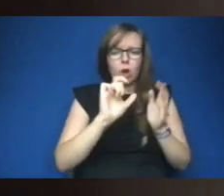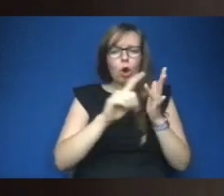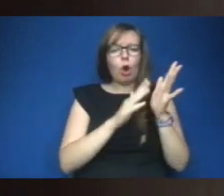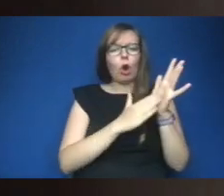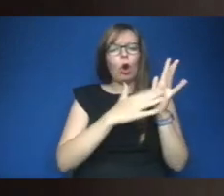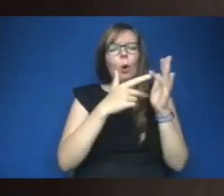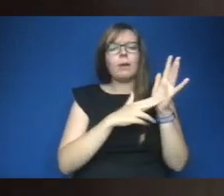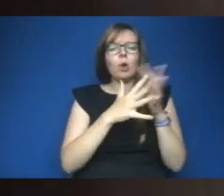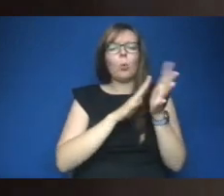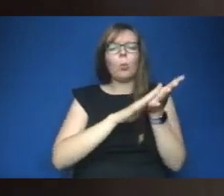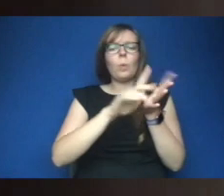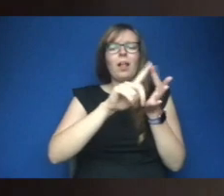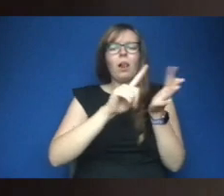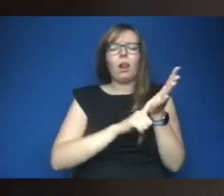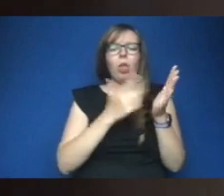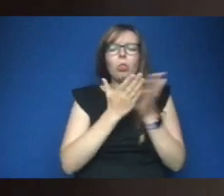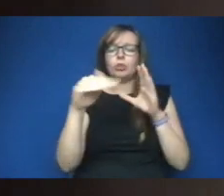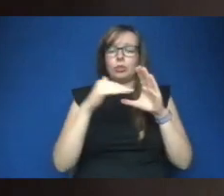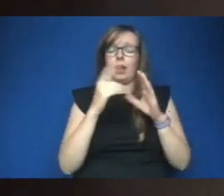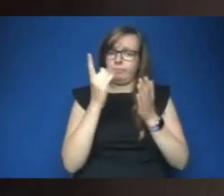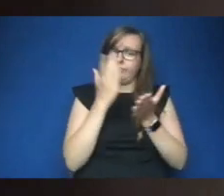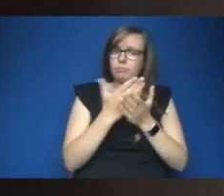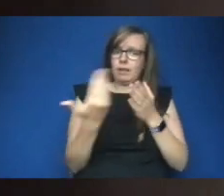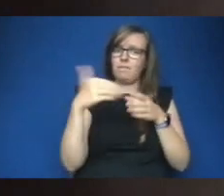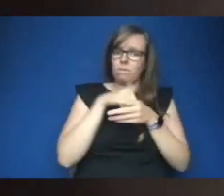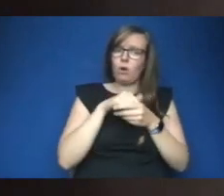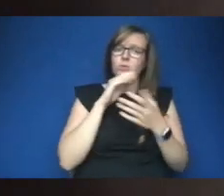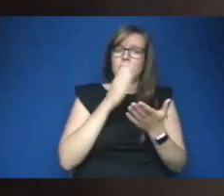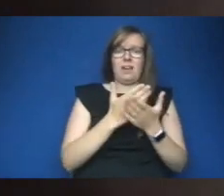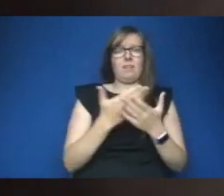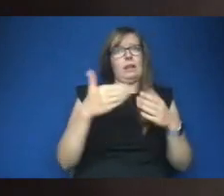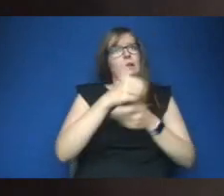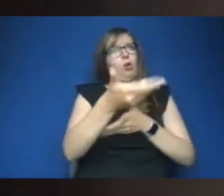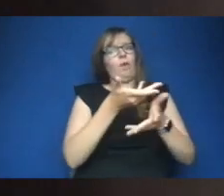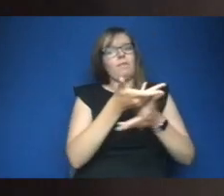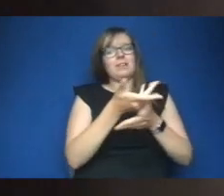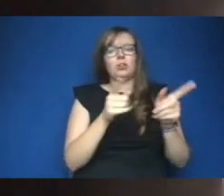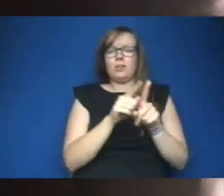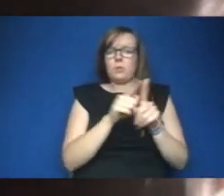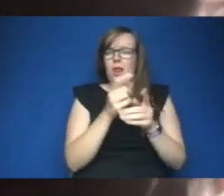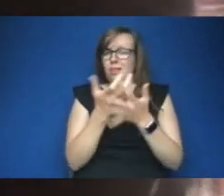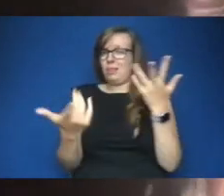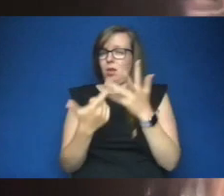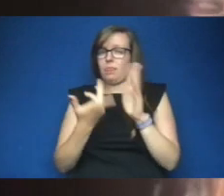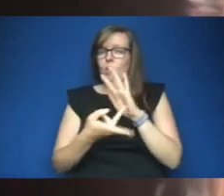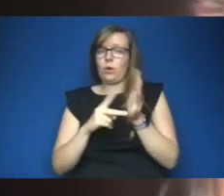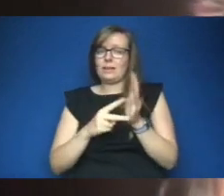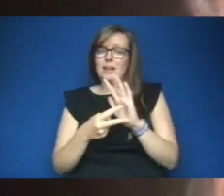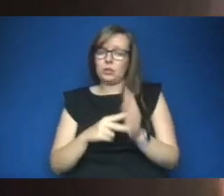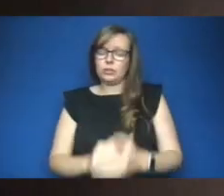also involved in this and so definitely part of those conversations as well as well as many others um